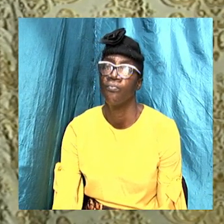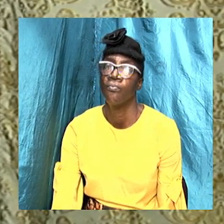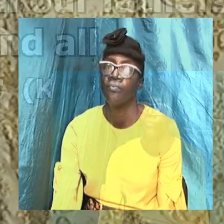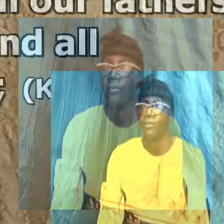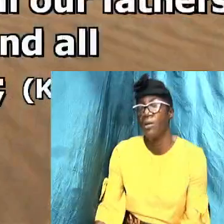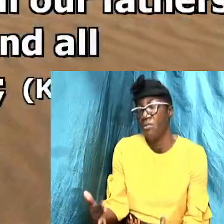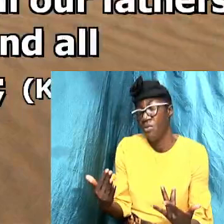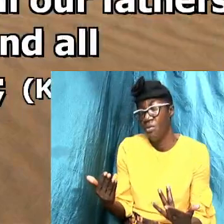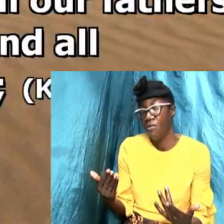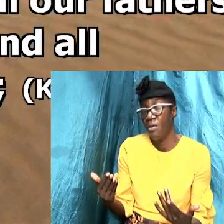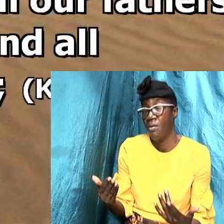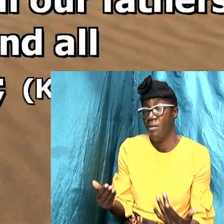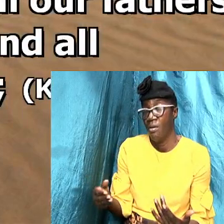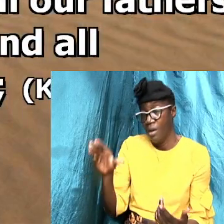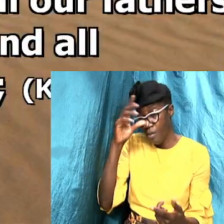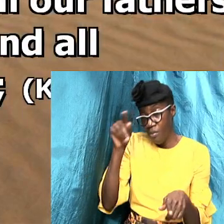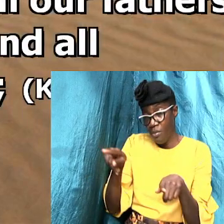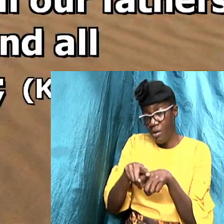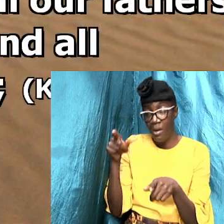Moreover, brethren,